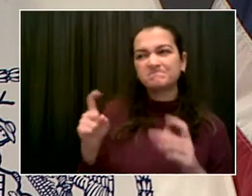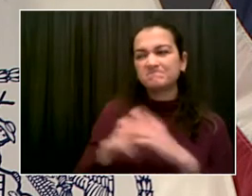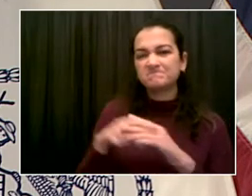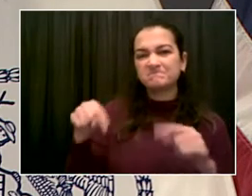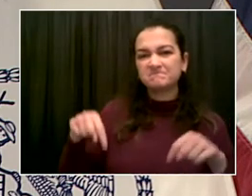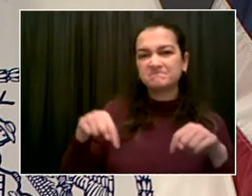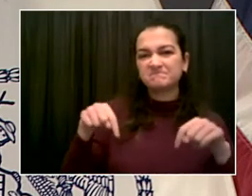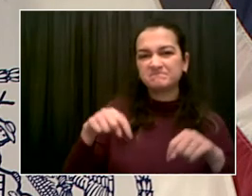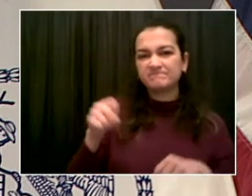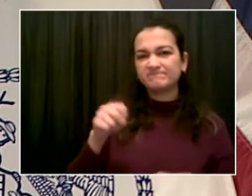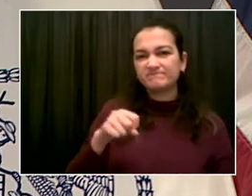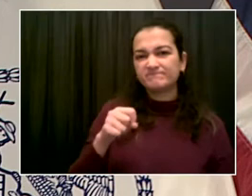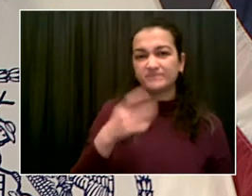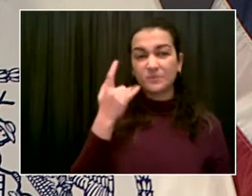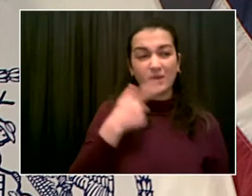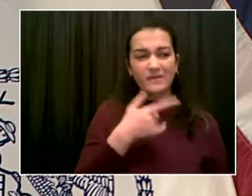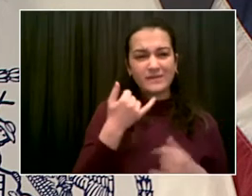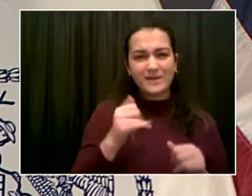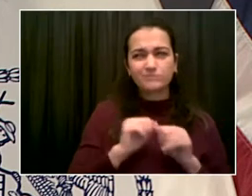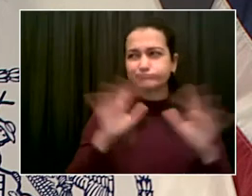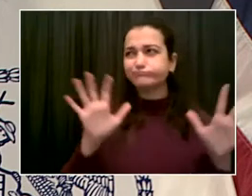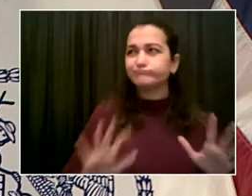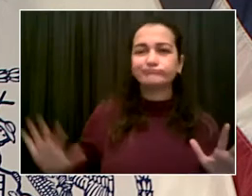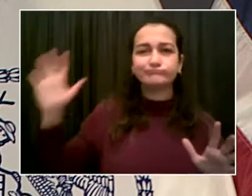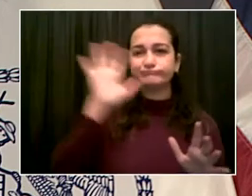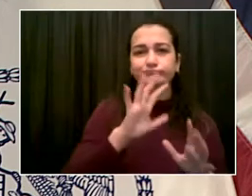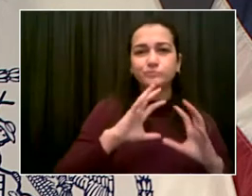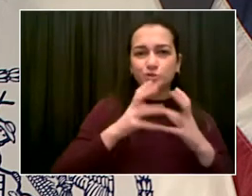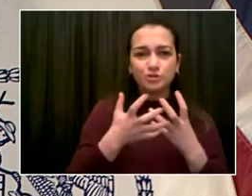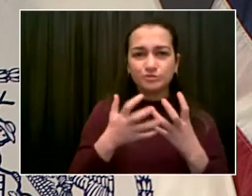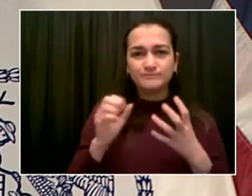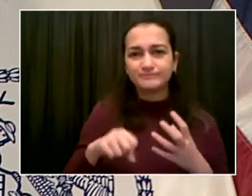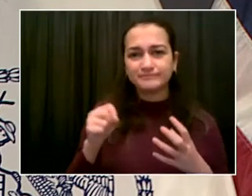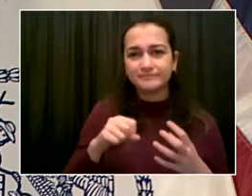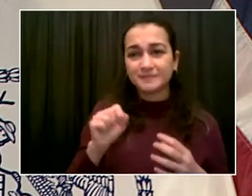in Africa and in Europe suggests it will be here and soon.